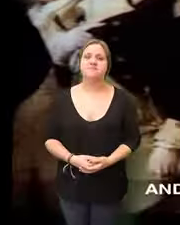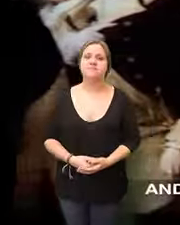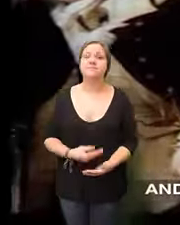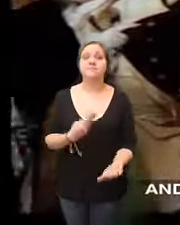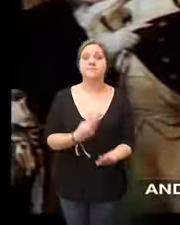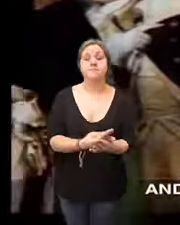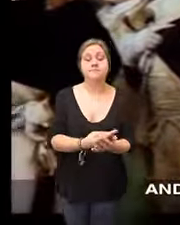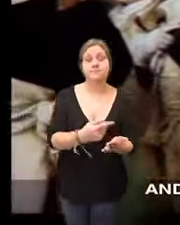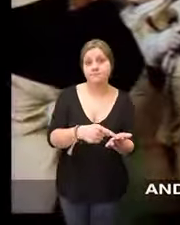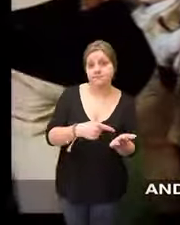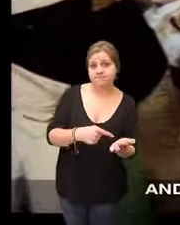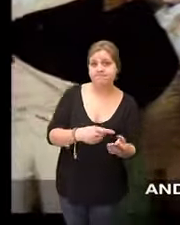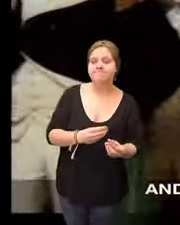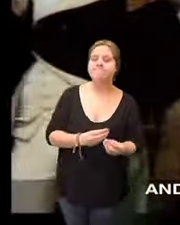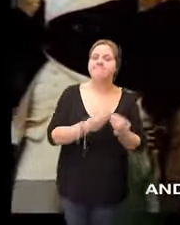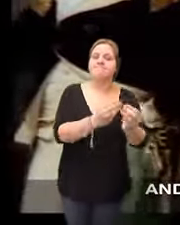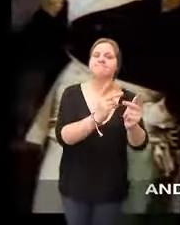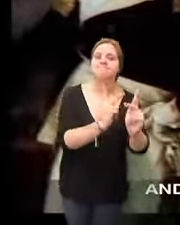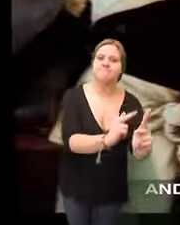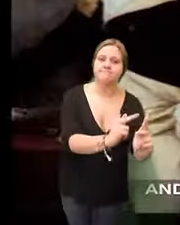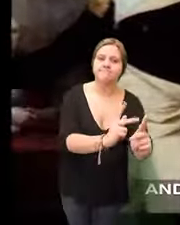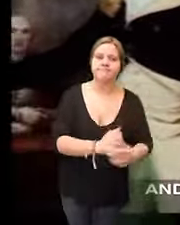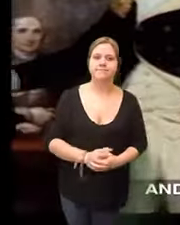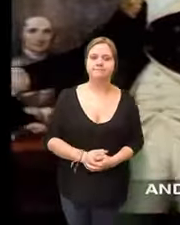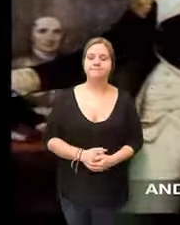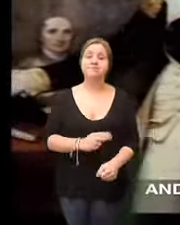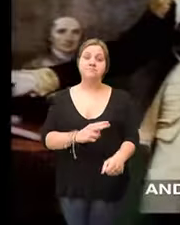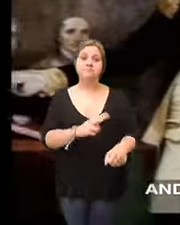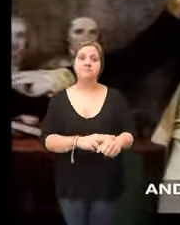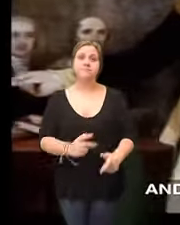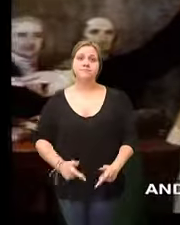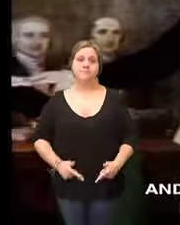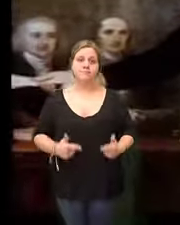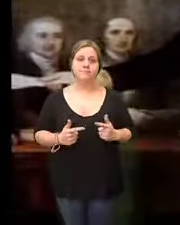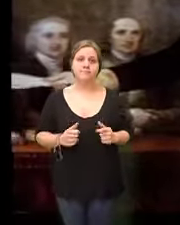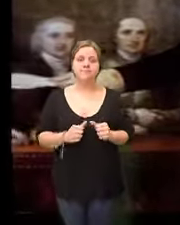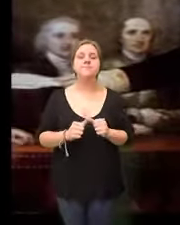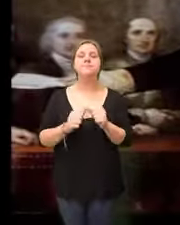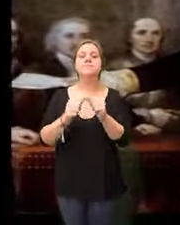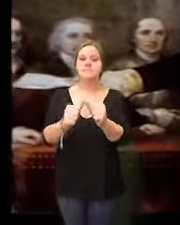and now I bid an affectionate farewell to Congress